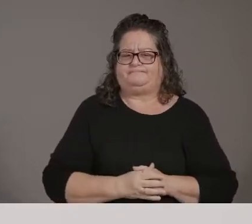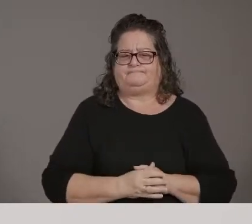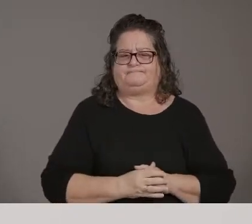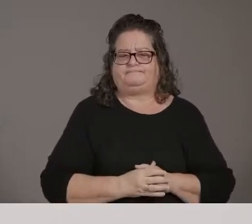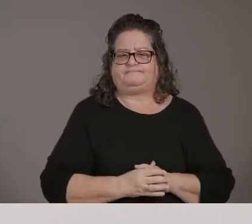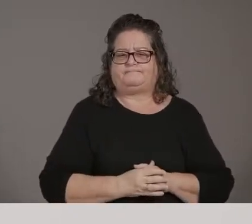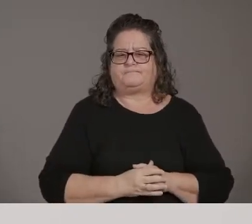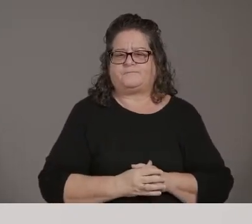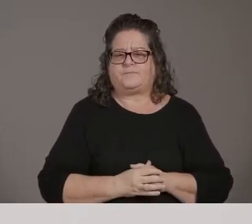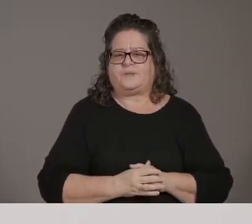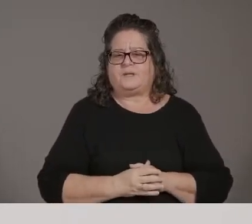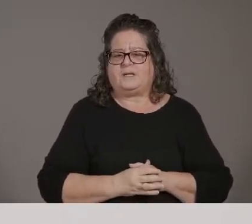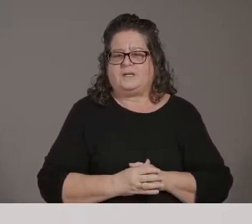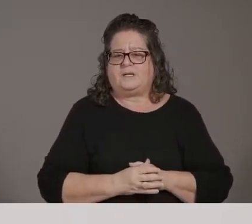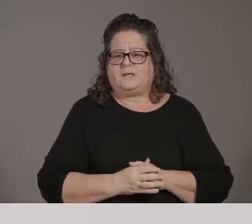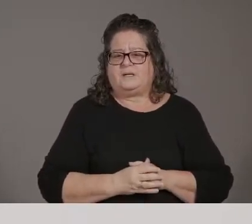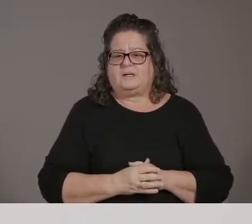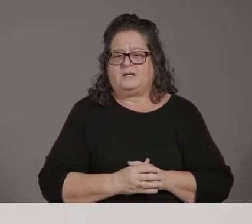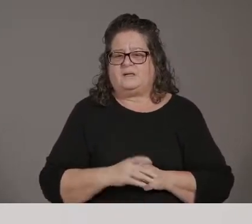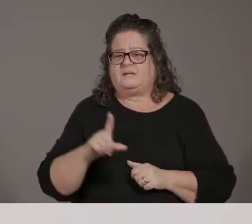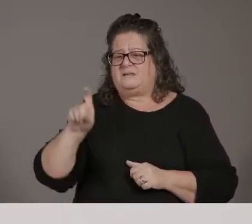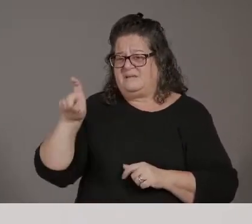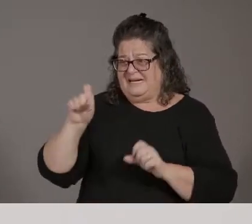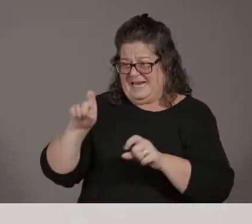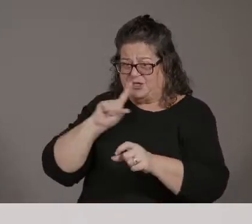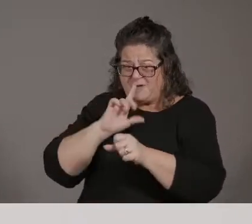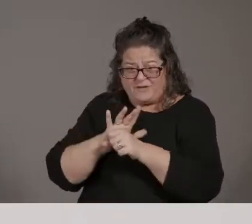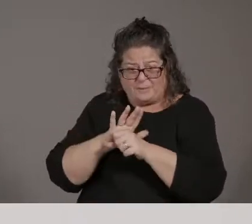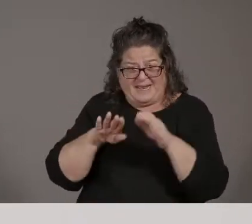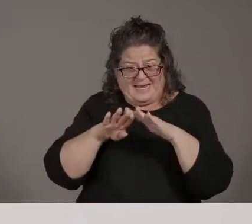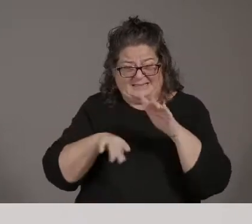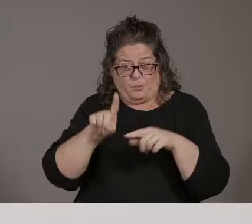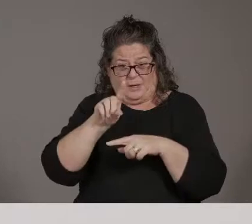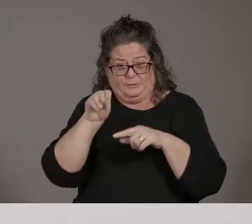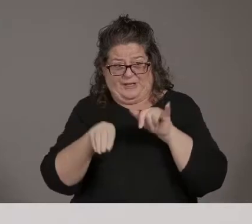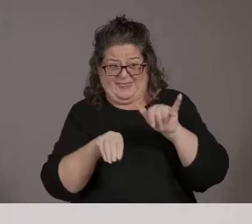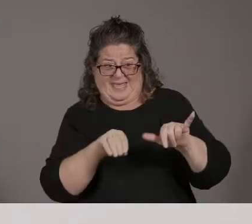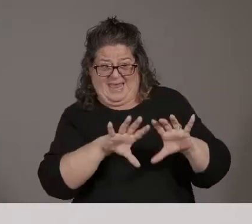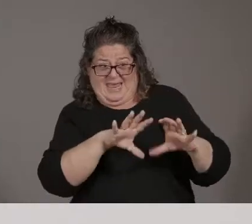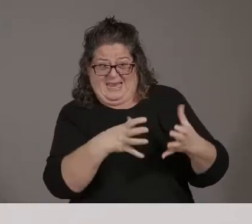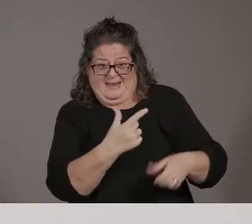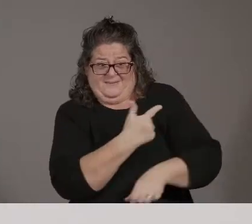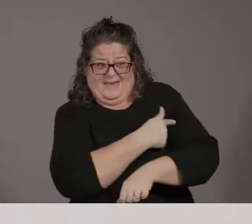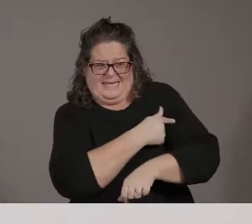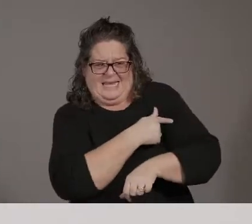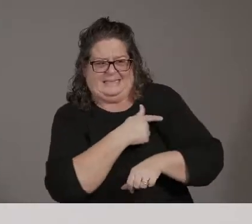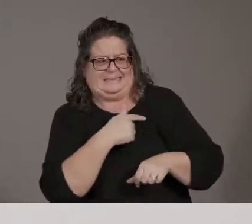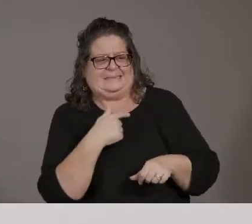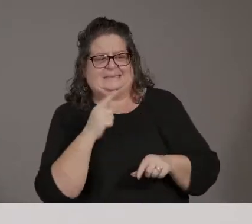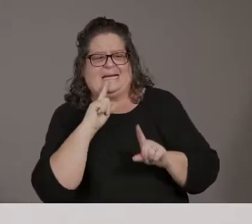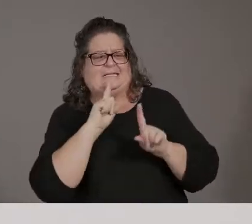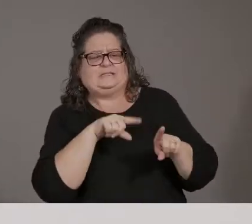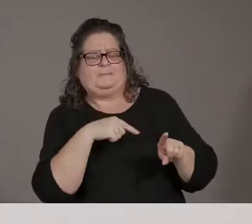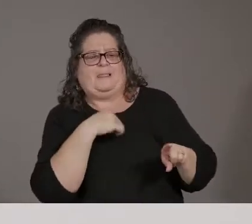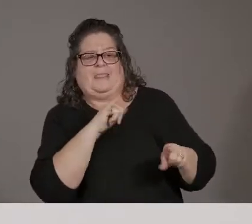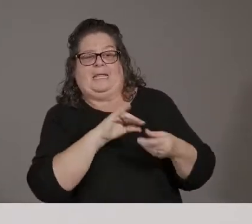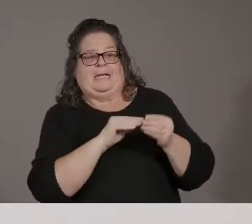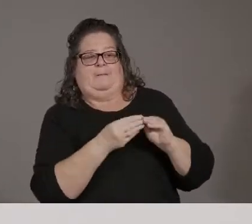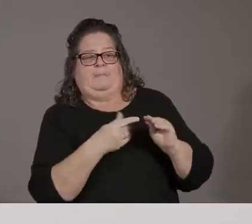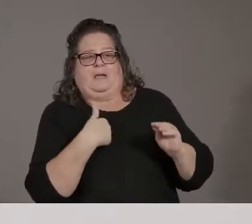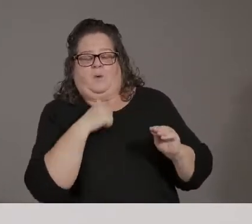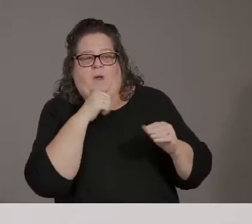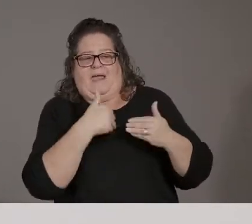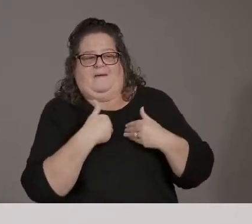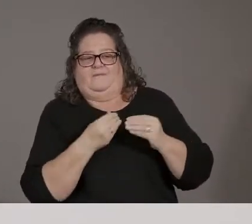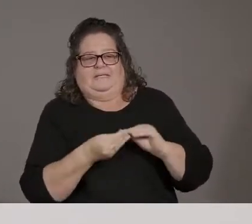% of people vaccinated? Oh, I don't. Yeah, I don't know the data on that off the top of my head. And a